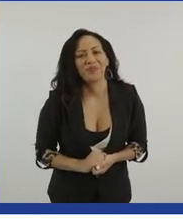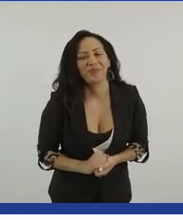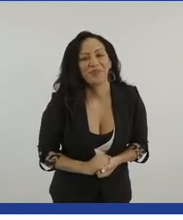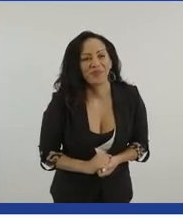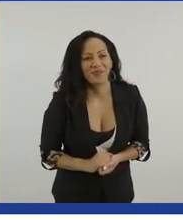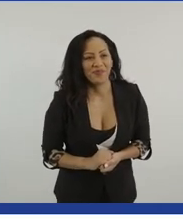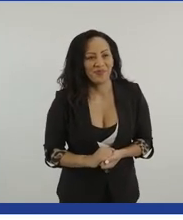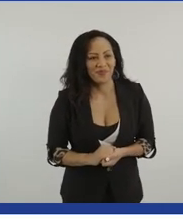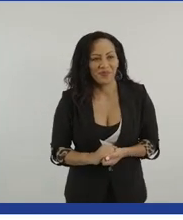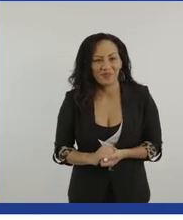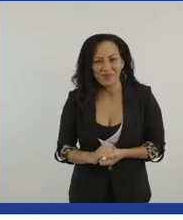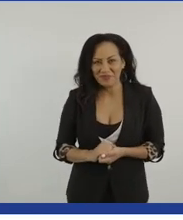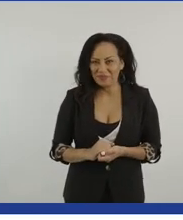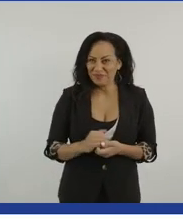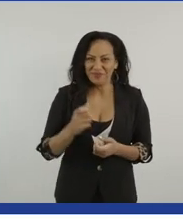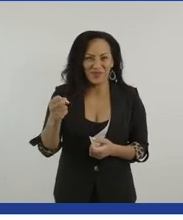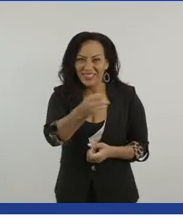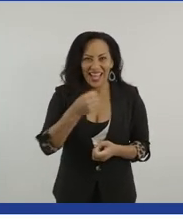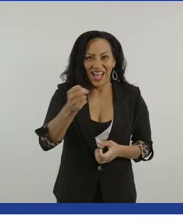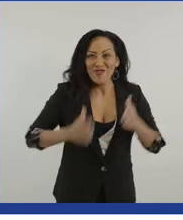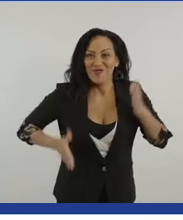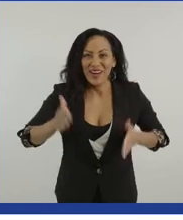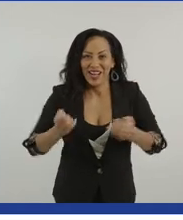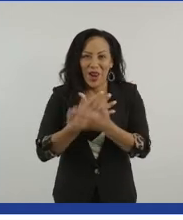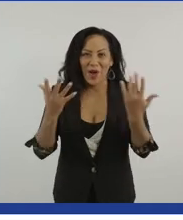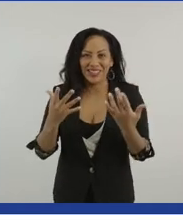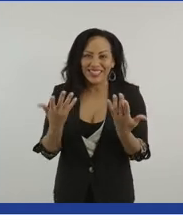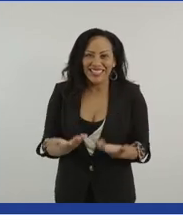You're doing a lot of running today. You said you, um,